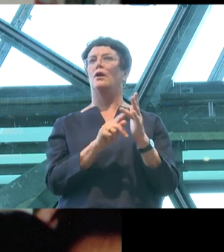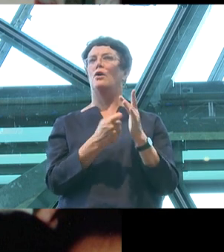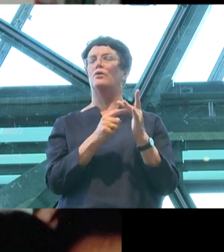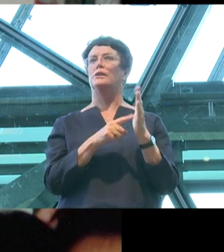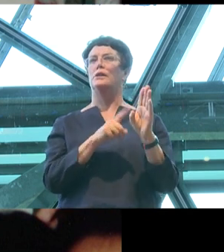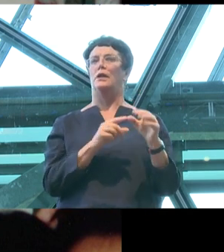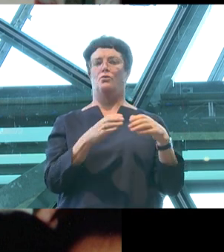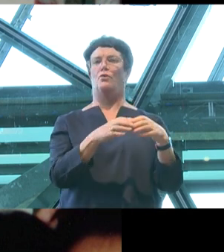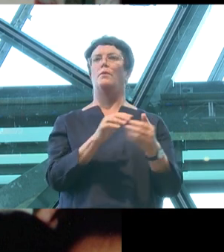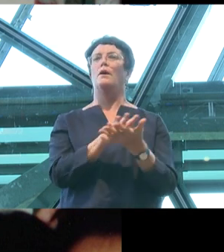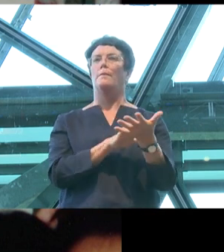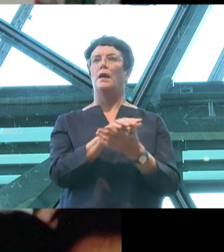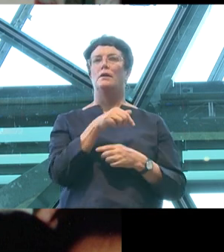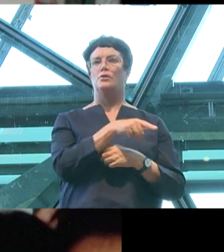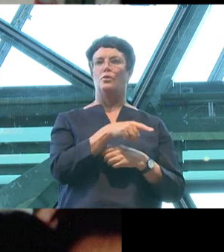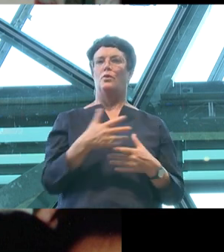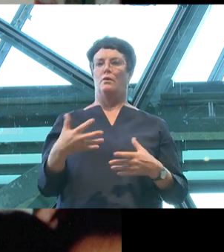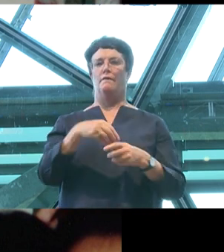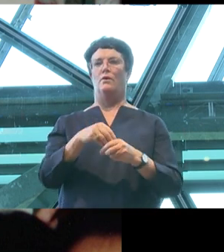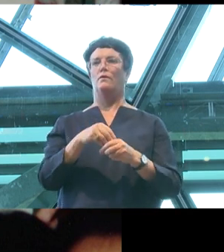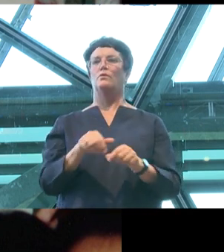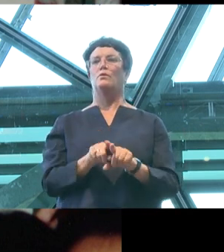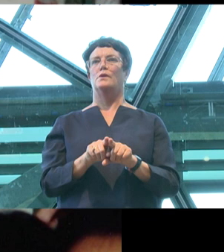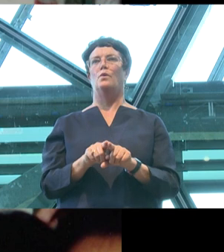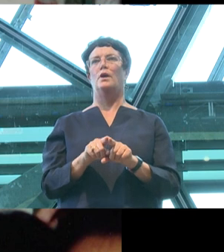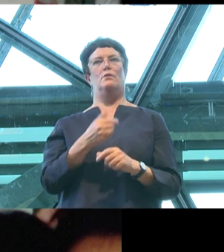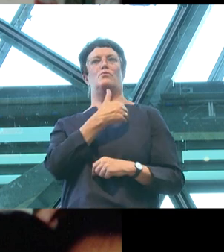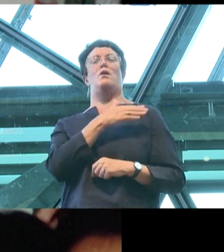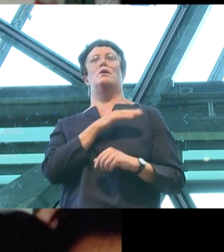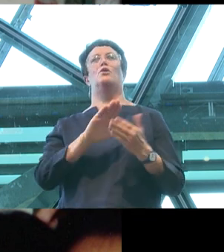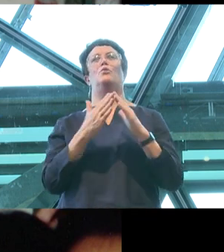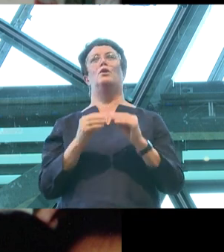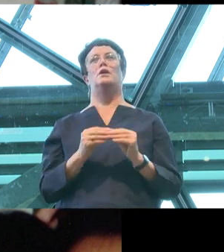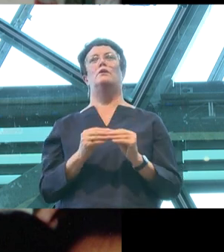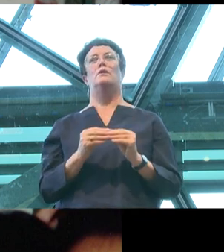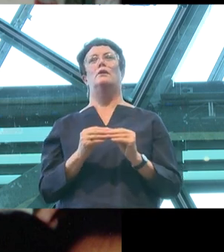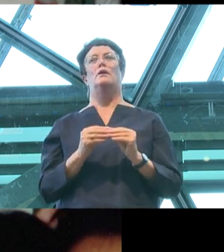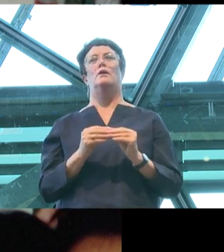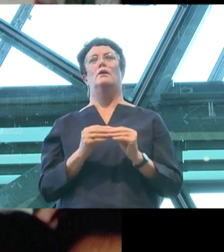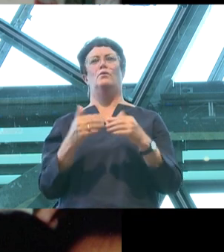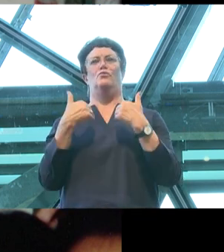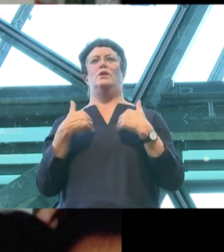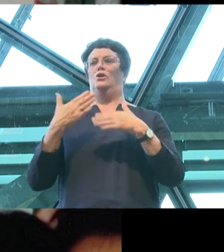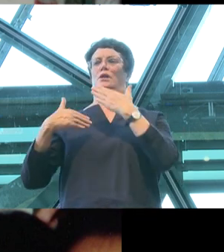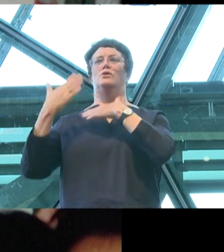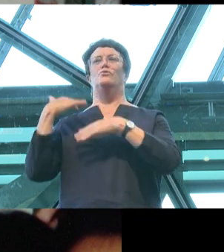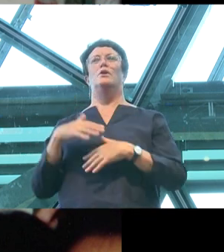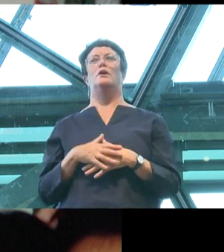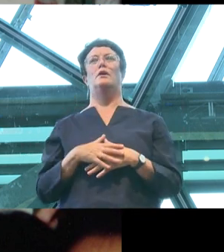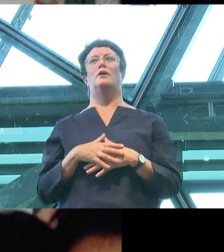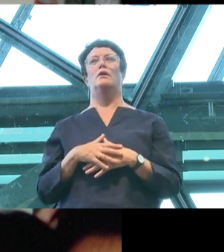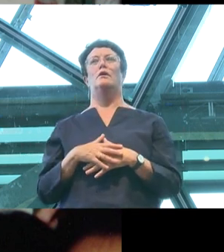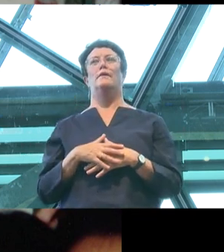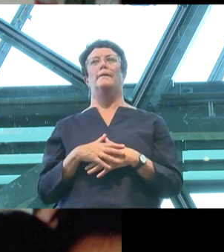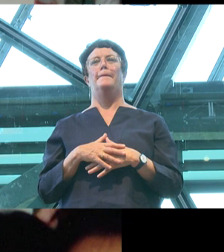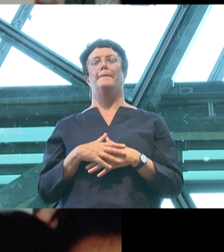mean being part of a joyous and proud community with rich histories that span generations and span the